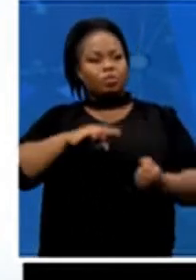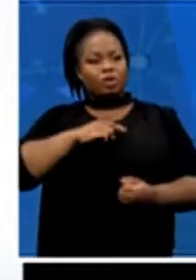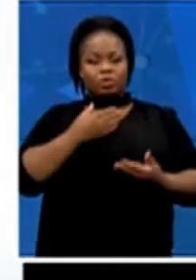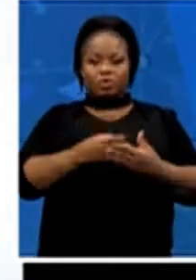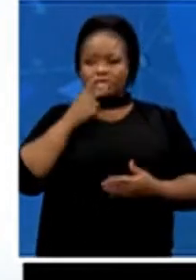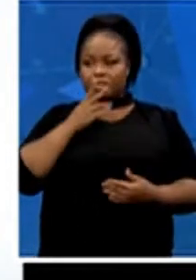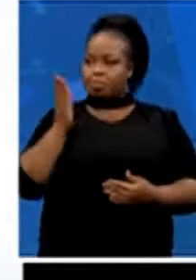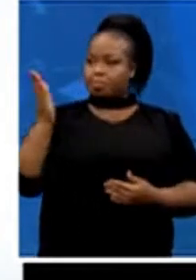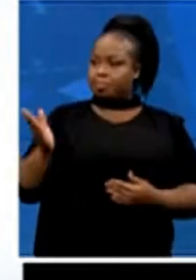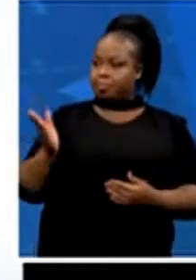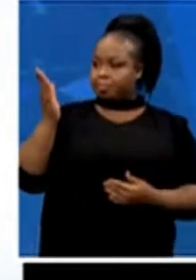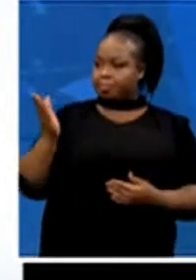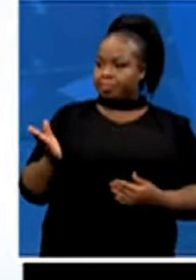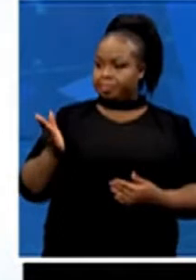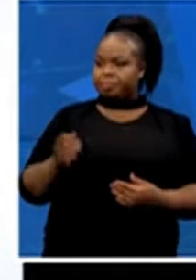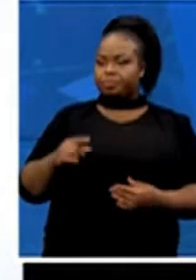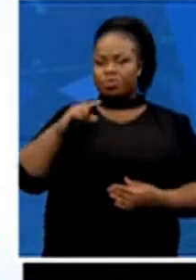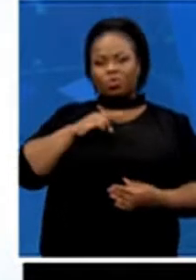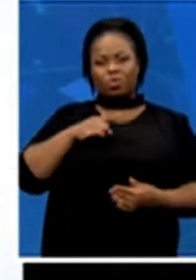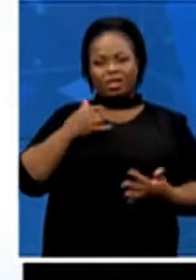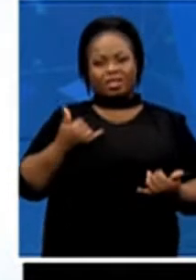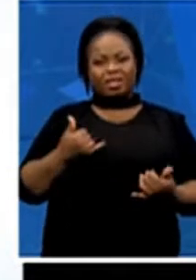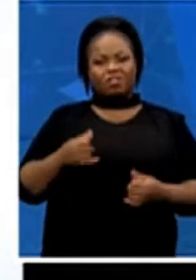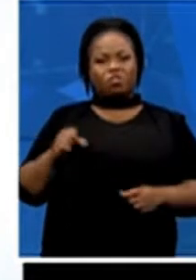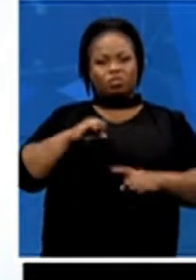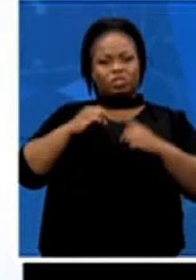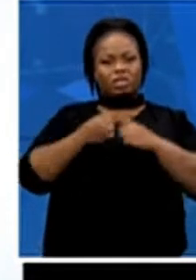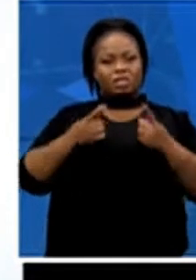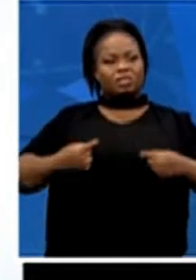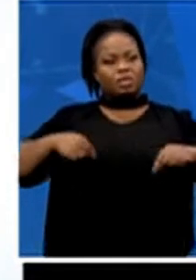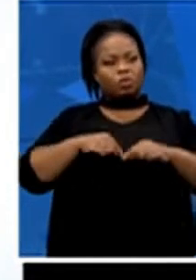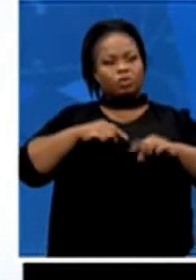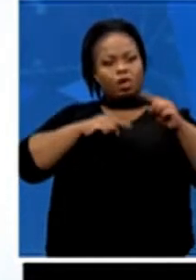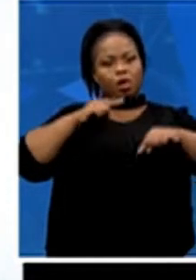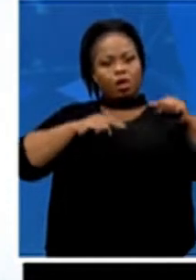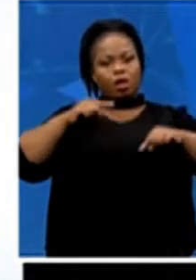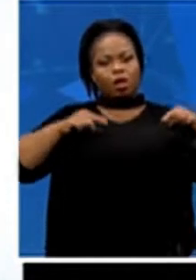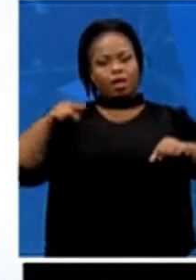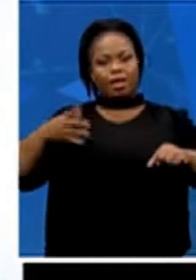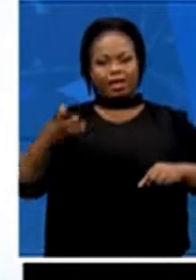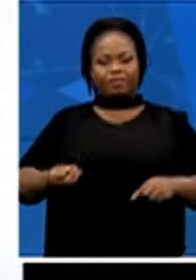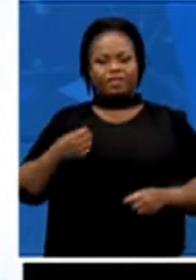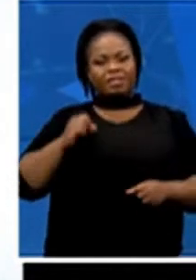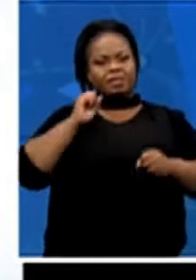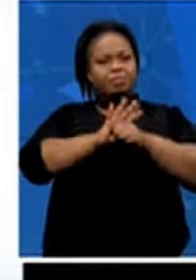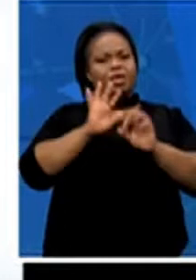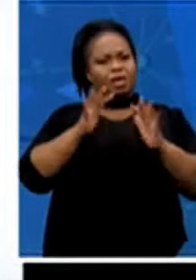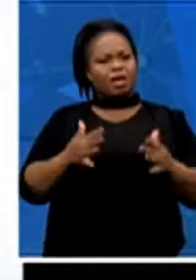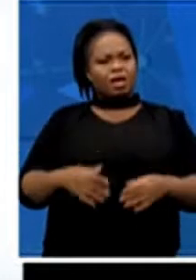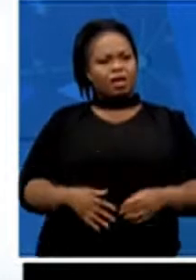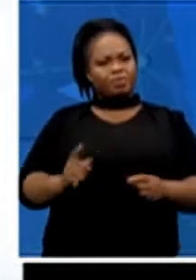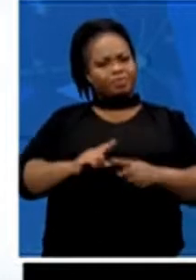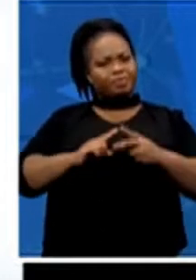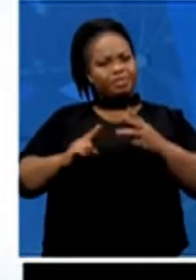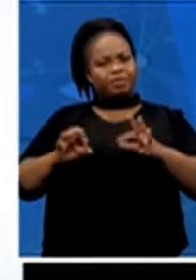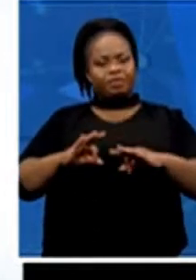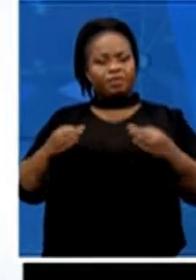our society and diverse communities, how this has impacted different families. And it's not that parents did not want to support.